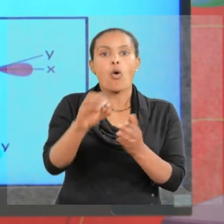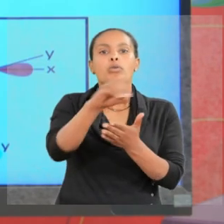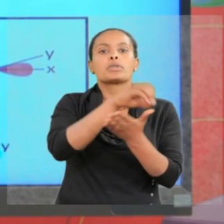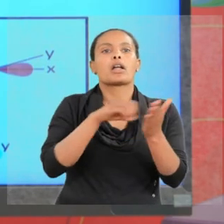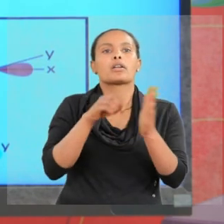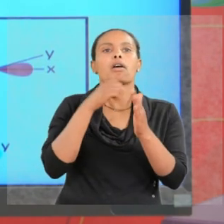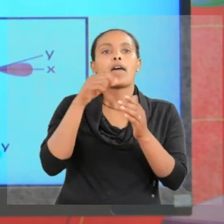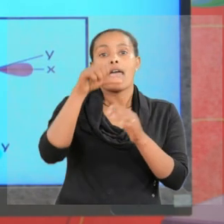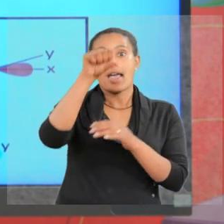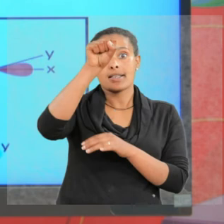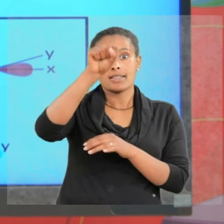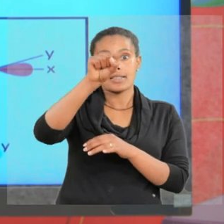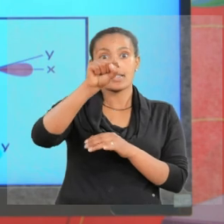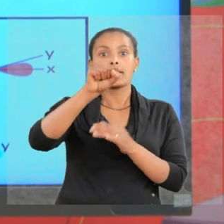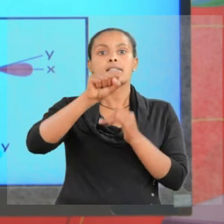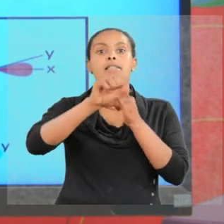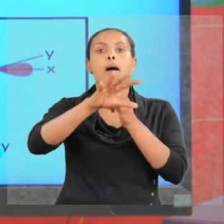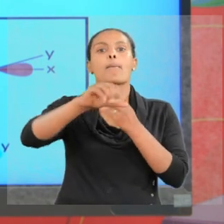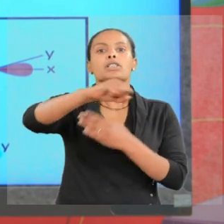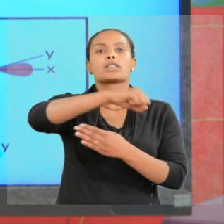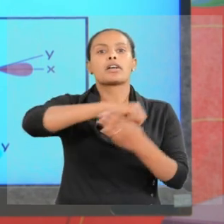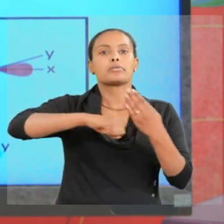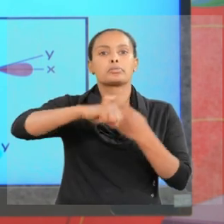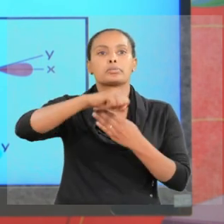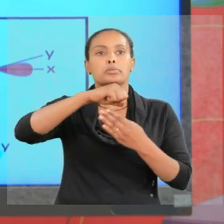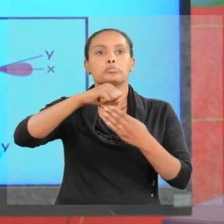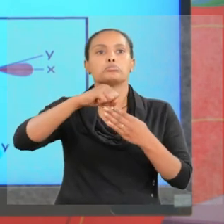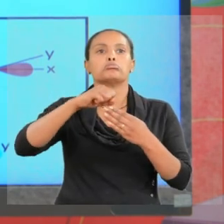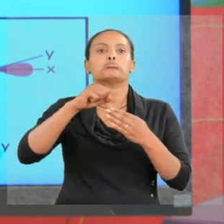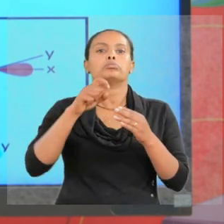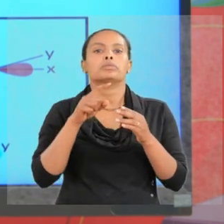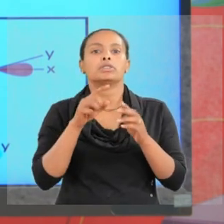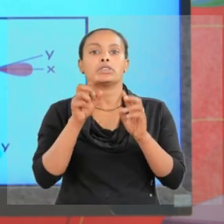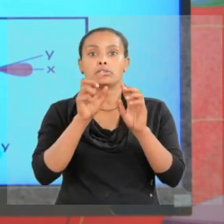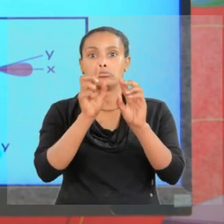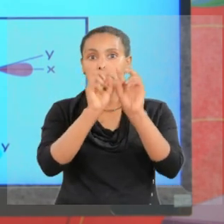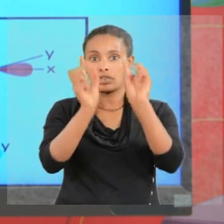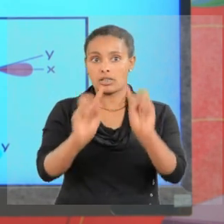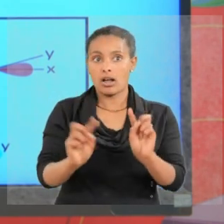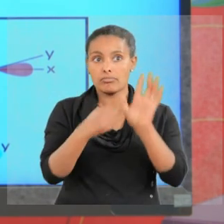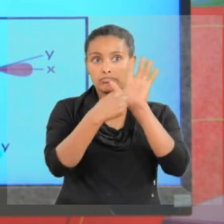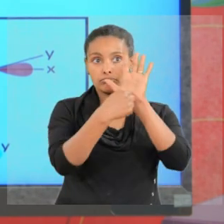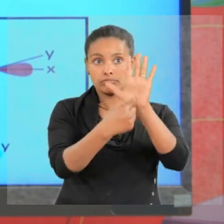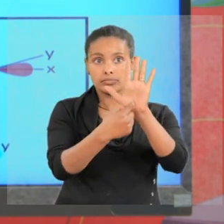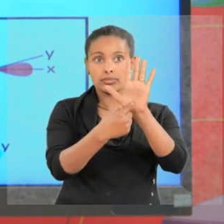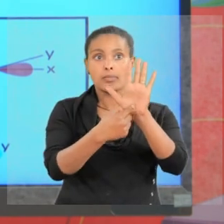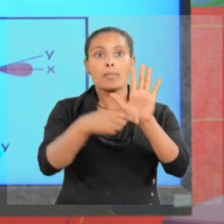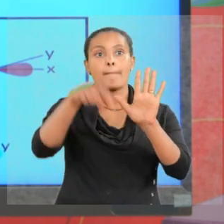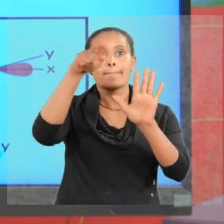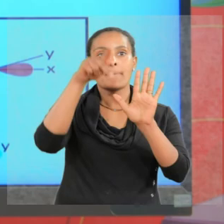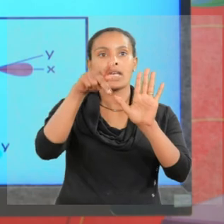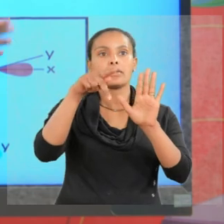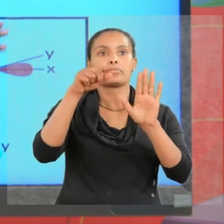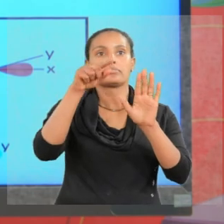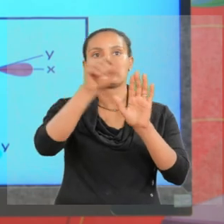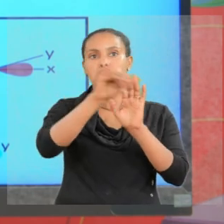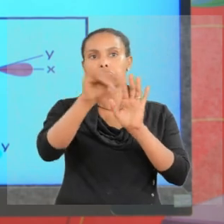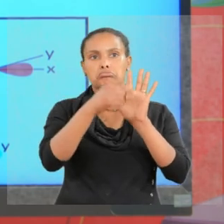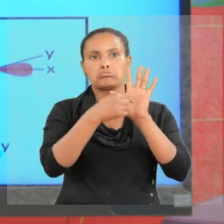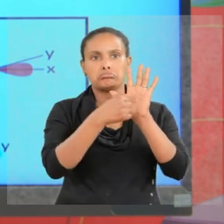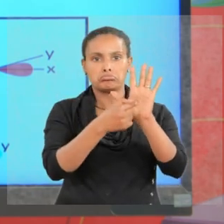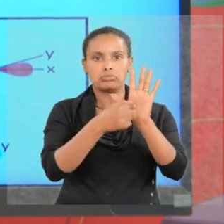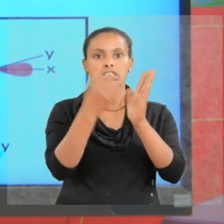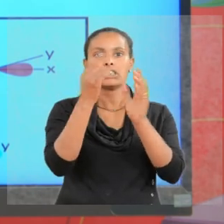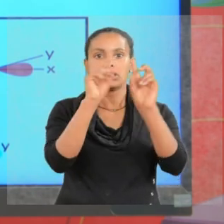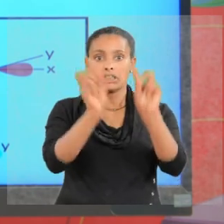know that s subshell spherical in shape, p subshell dumbbell in